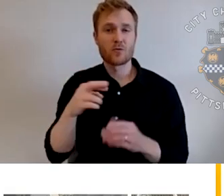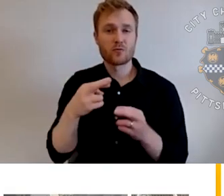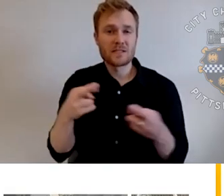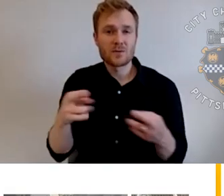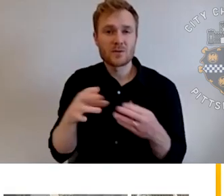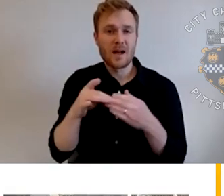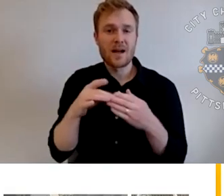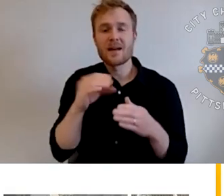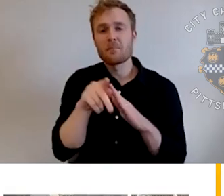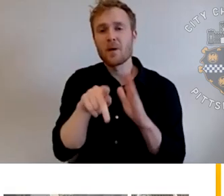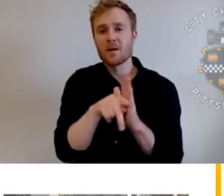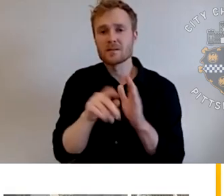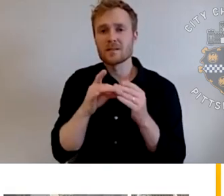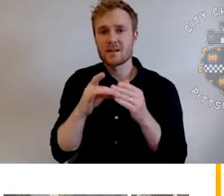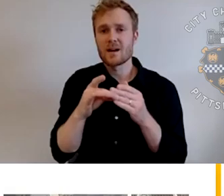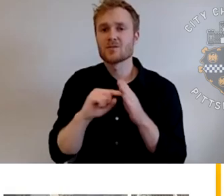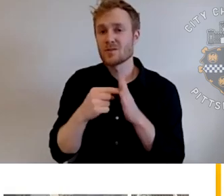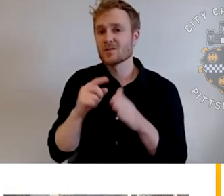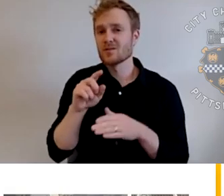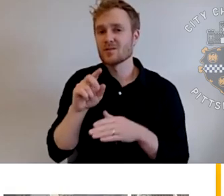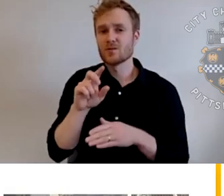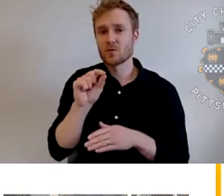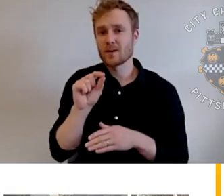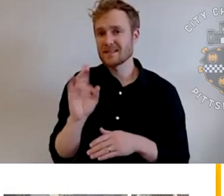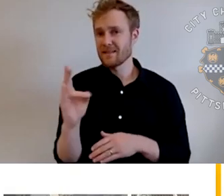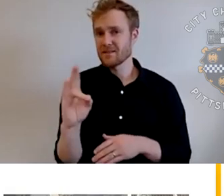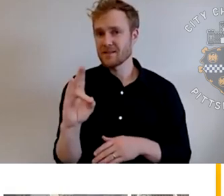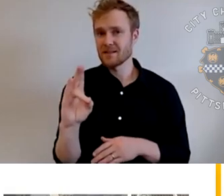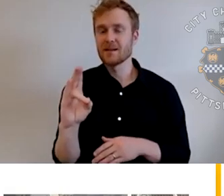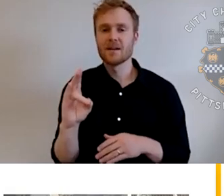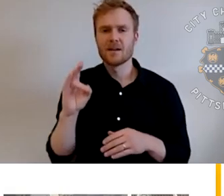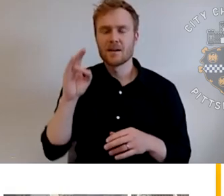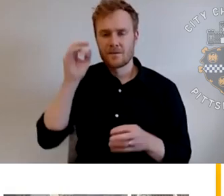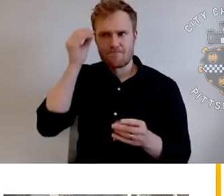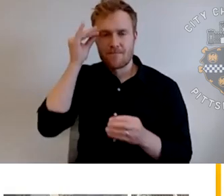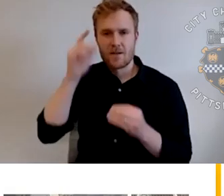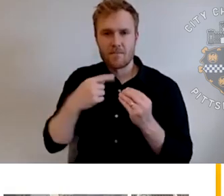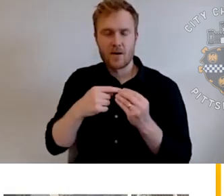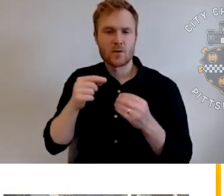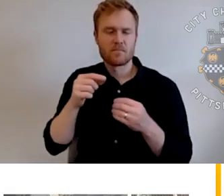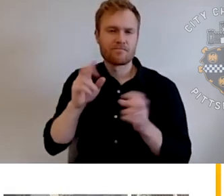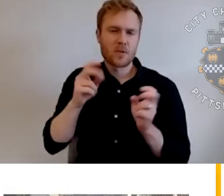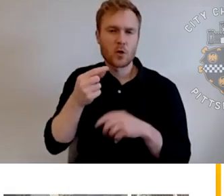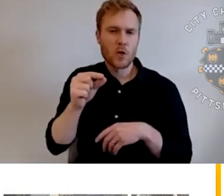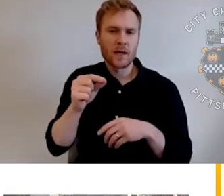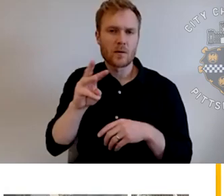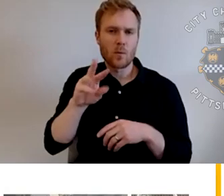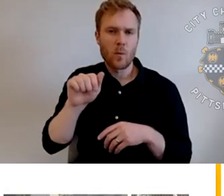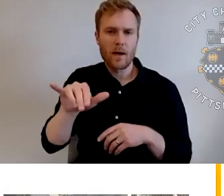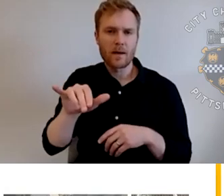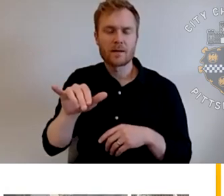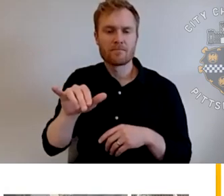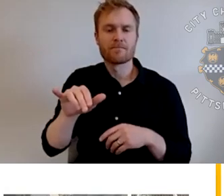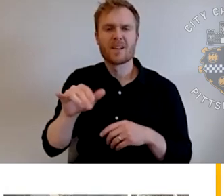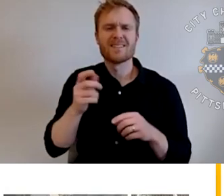another rethinking of our greenways. Uh, probably most people are familiar with greenways. Um, they're a little different in